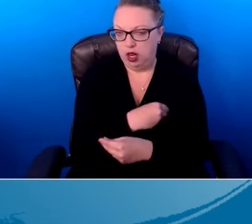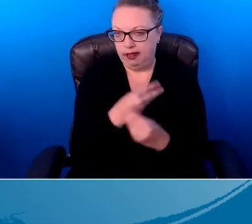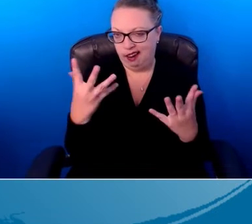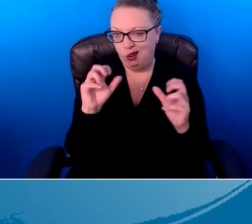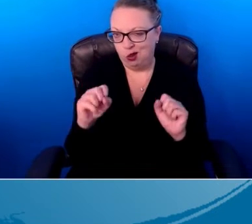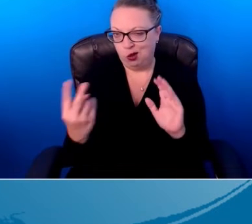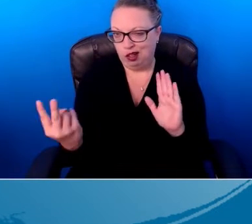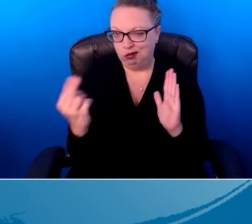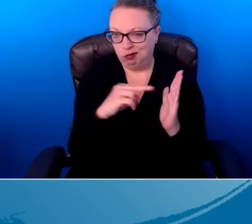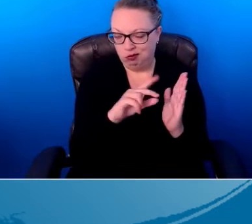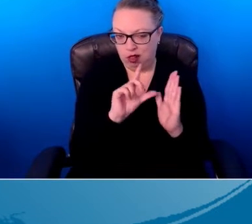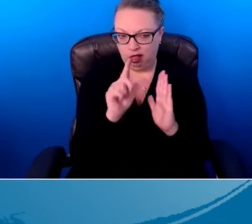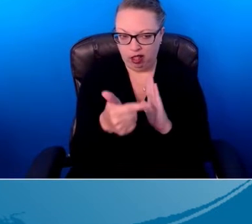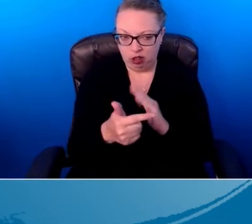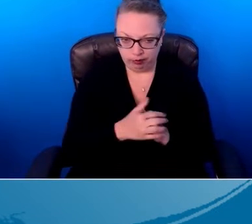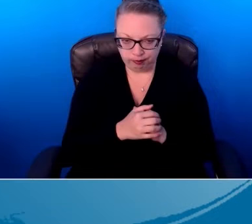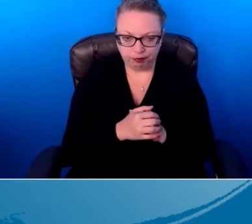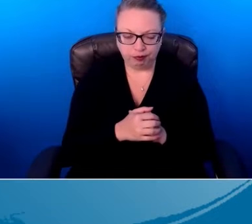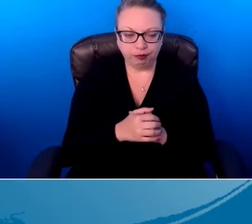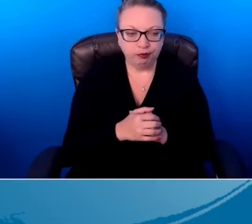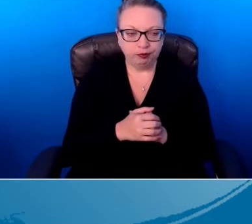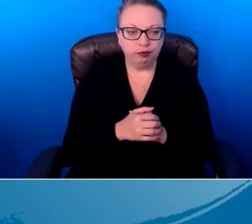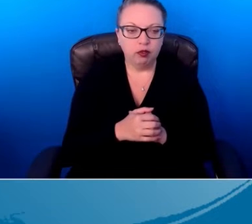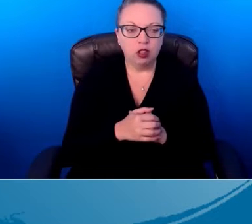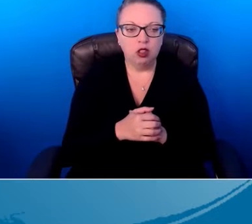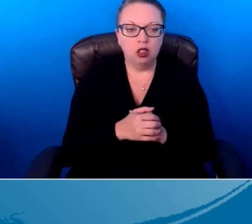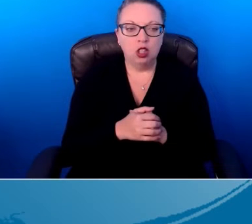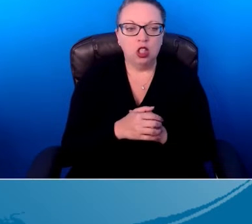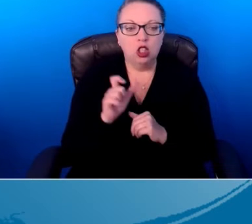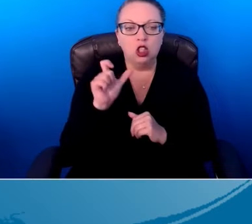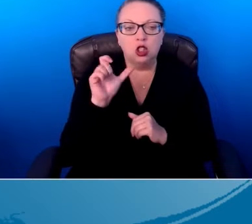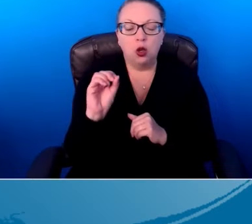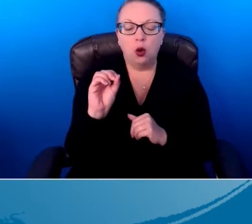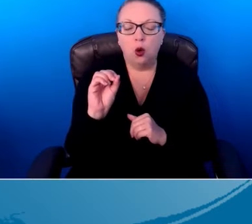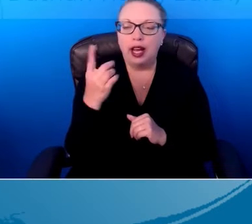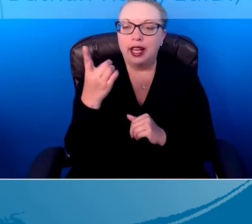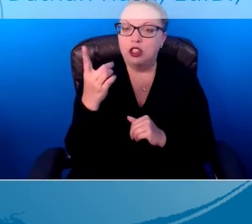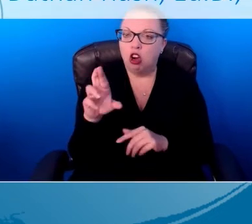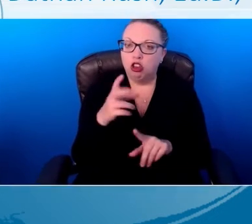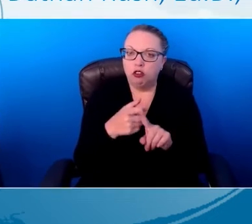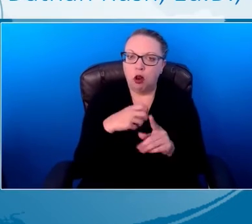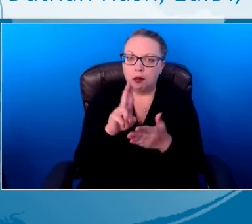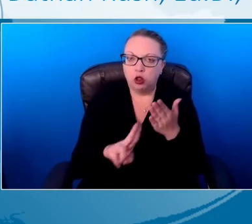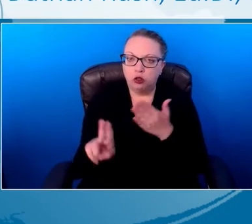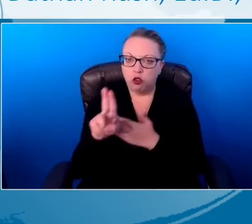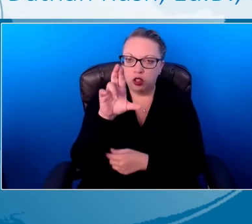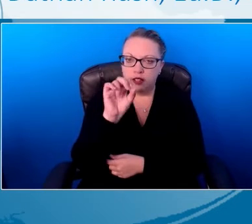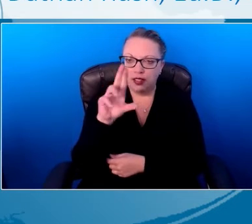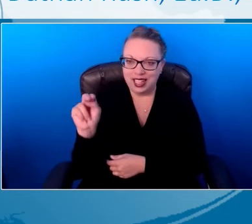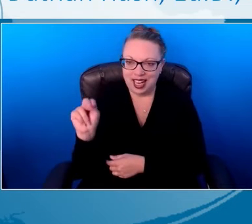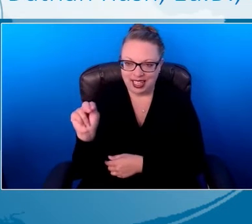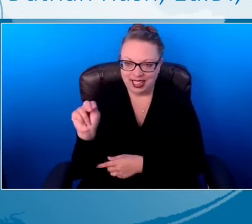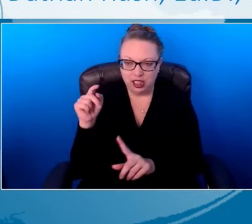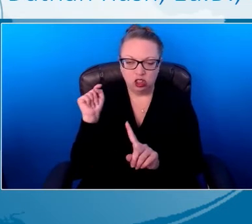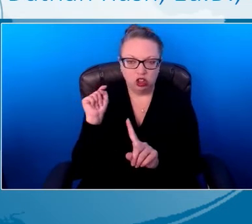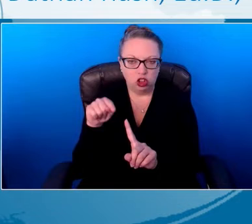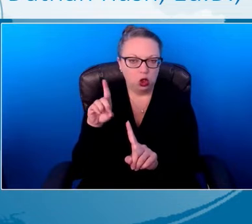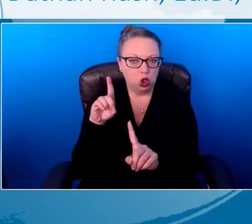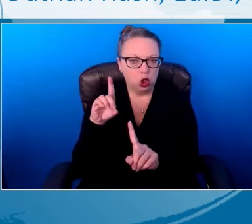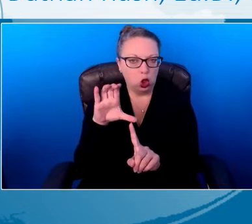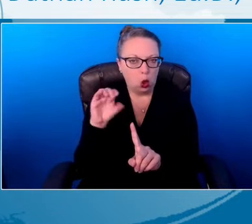Dr. Mary Beth Bruder at the University of Connecticut, she kind of coined some of this when she was the co-director of the